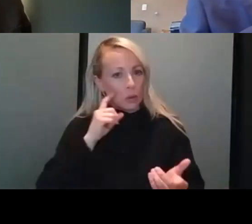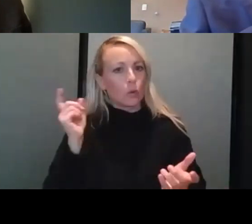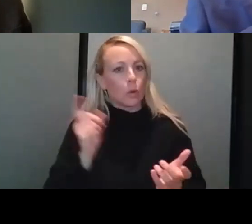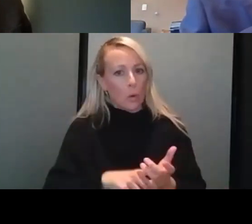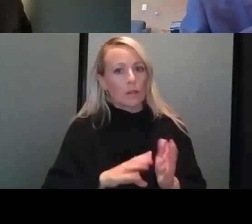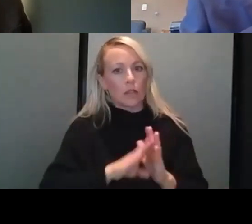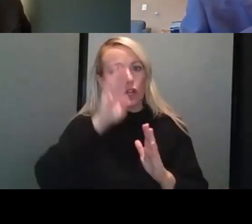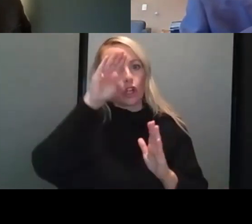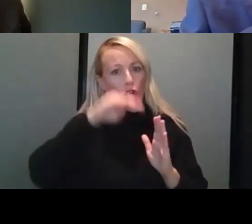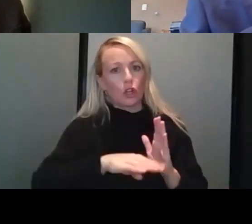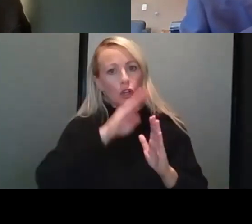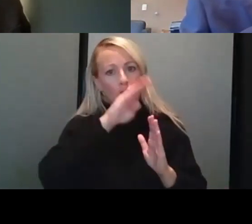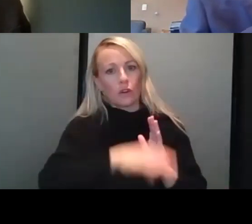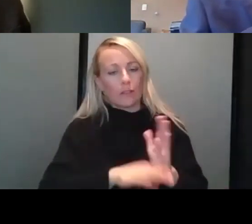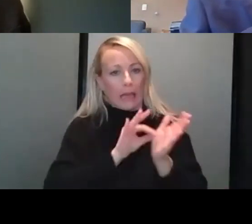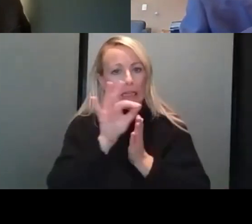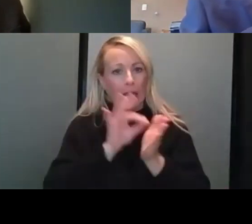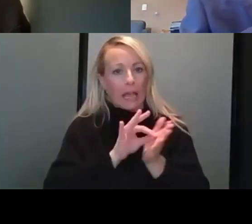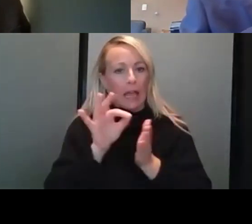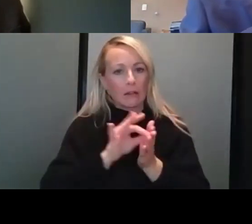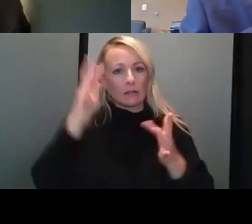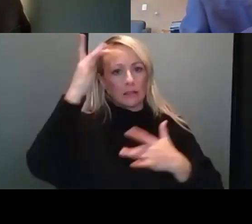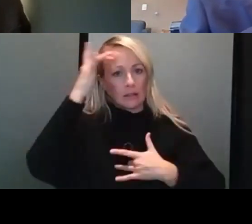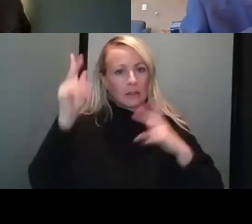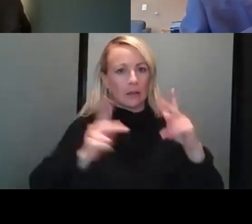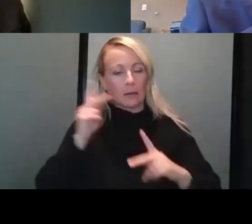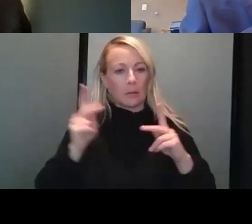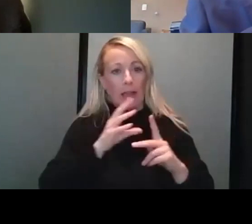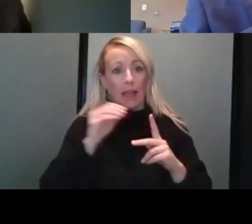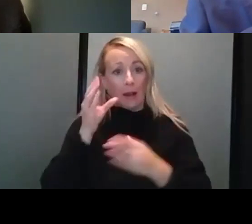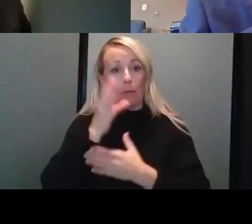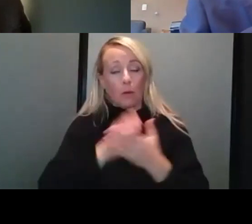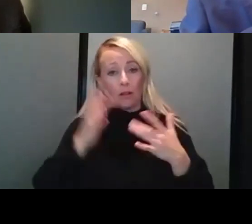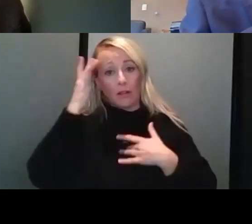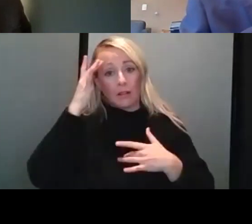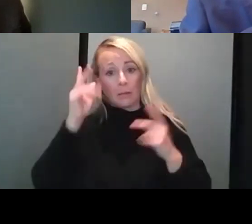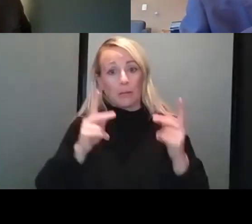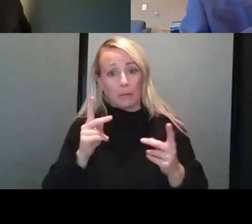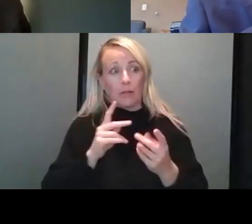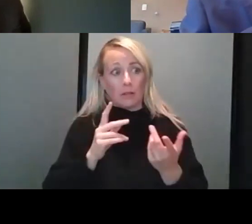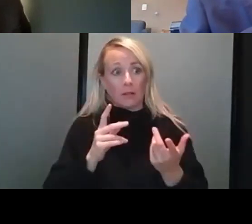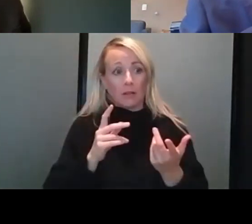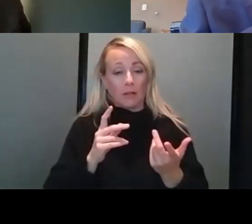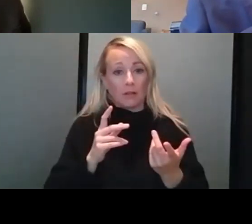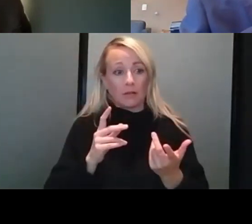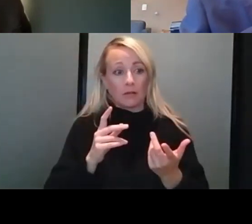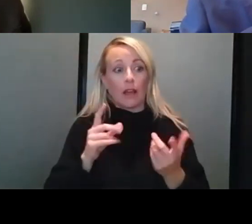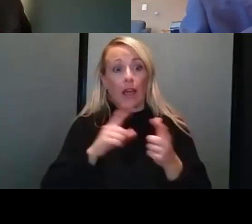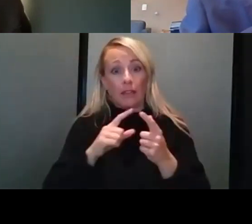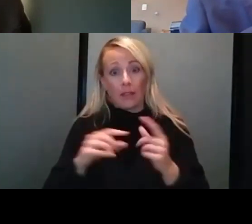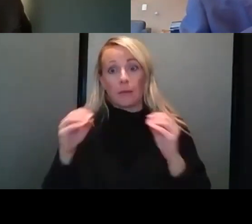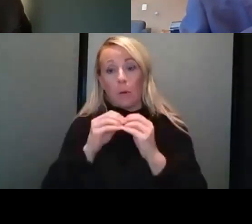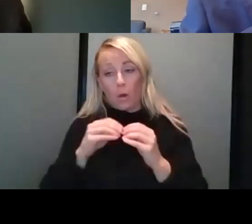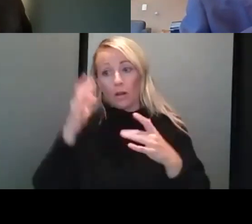counts infected individuals. A proportion of infected individuals gets sick. The more infected individuals